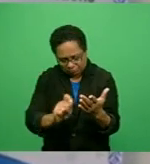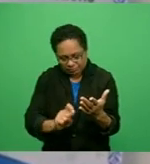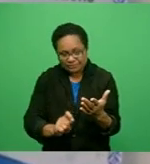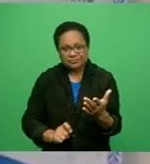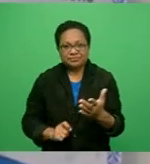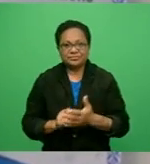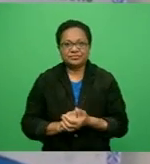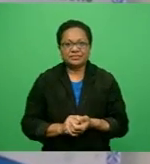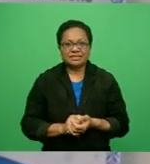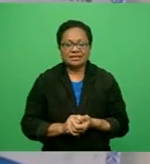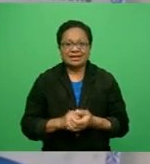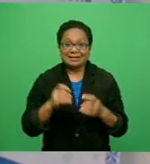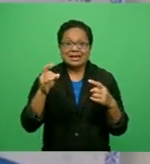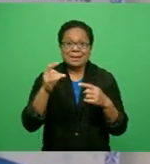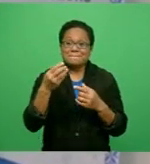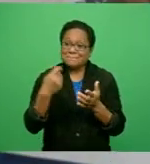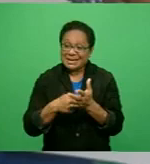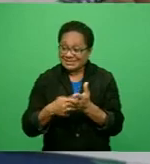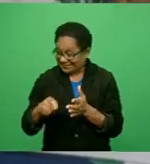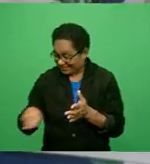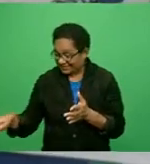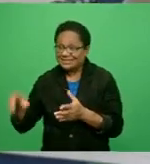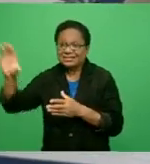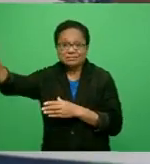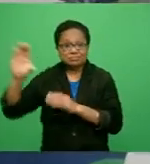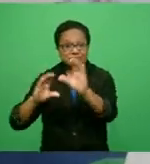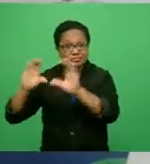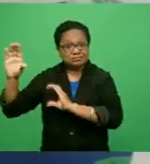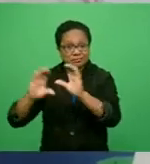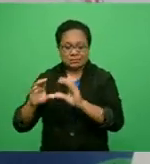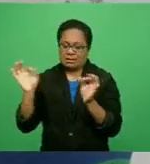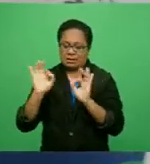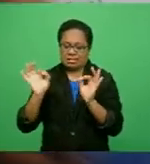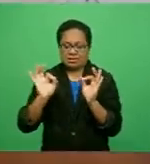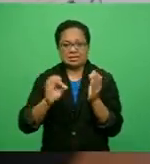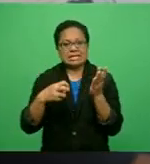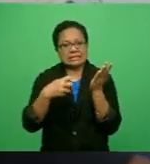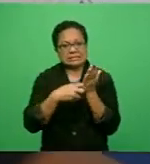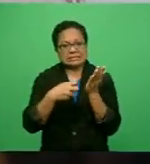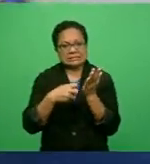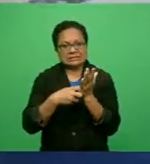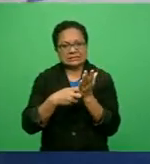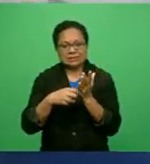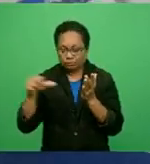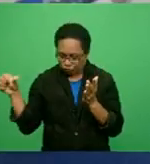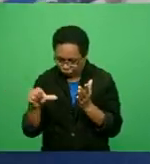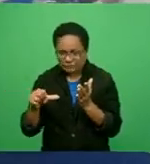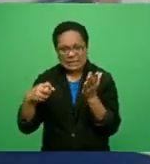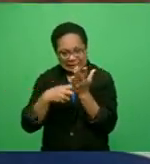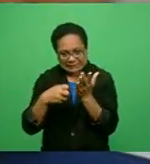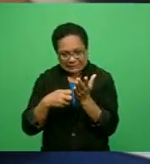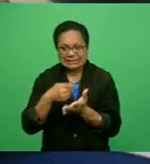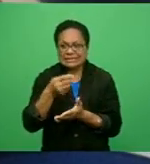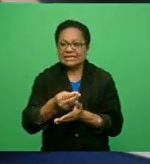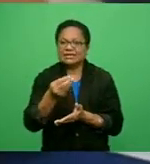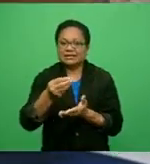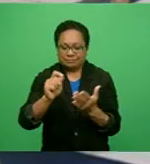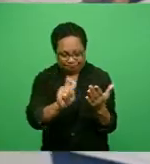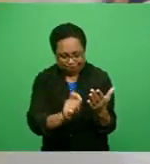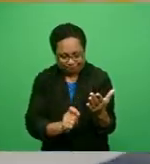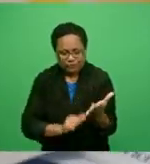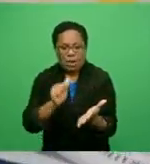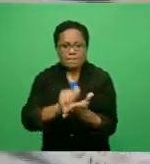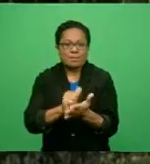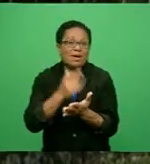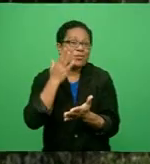reflection of monies received by the party. And it has failed to issue receipts for all monies received. Sineem also revealed that a relief